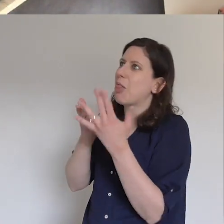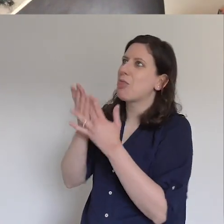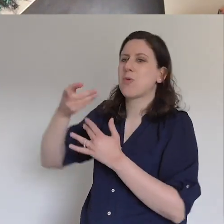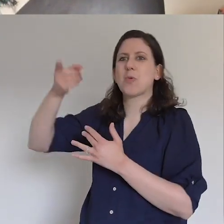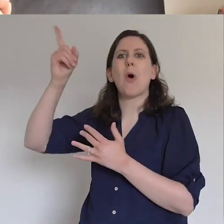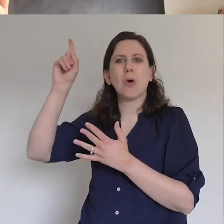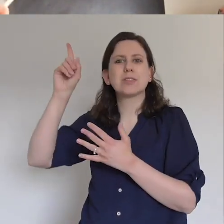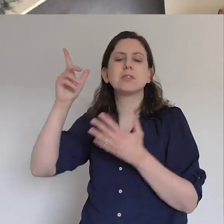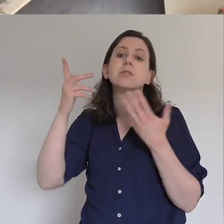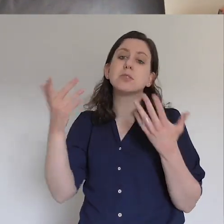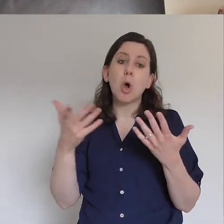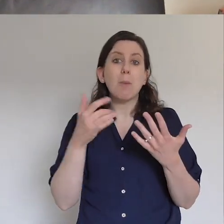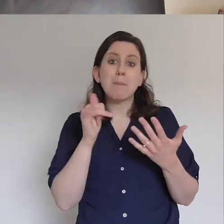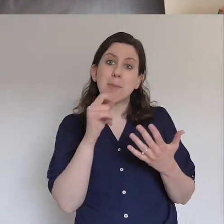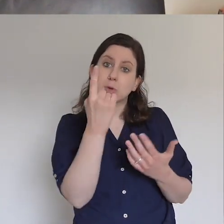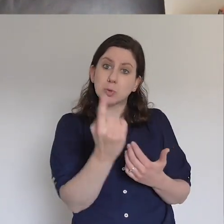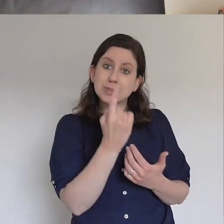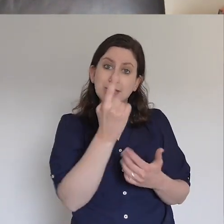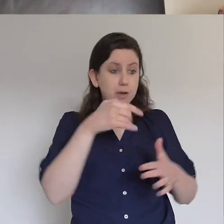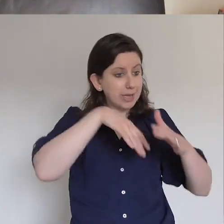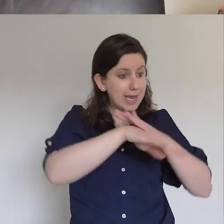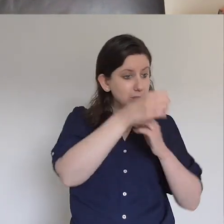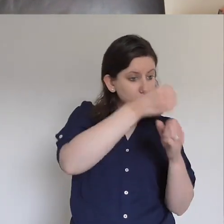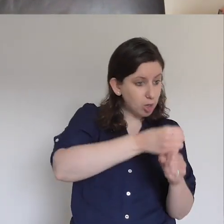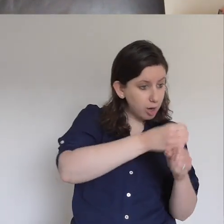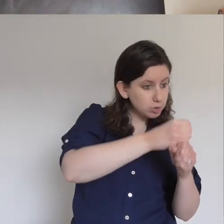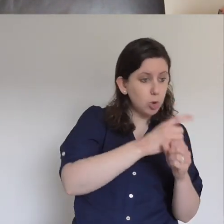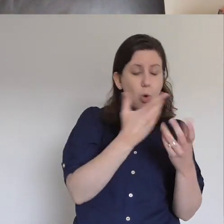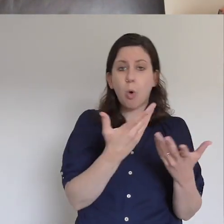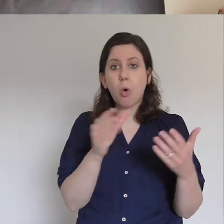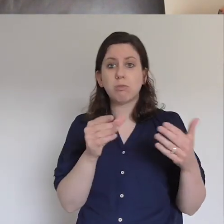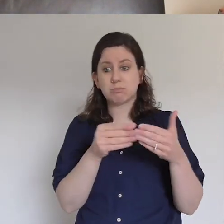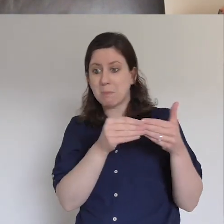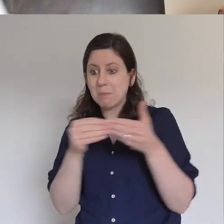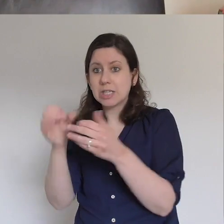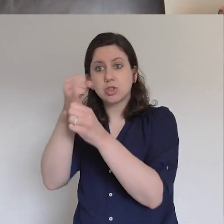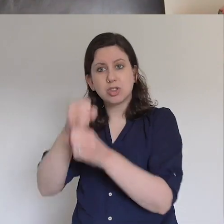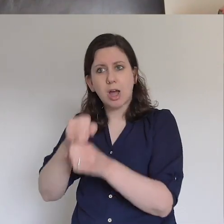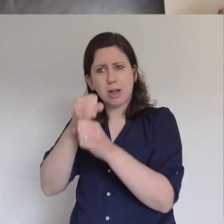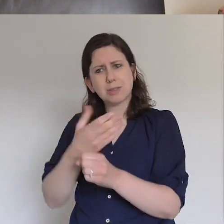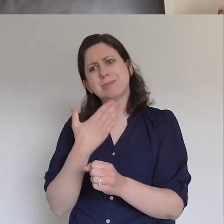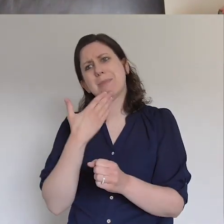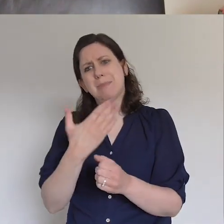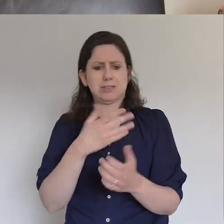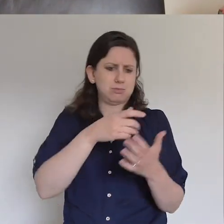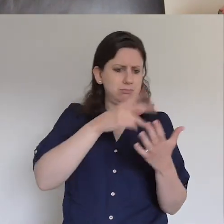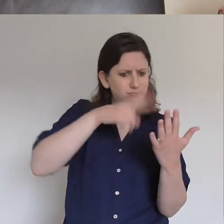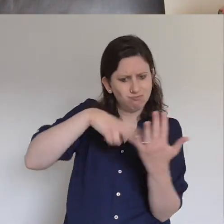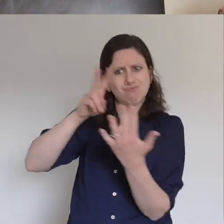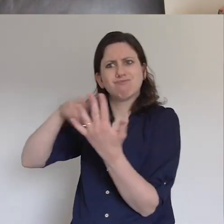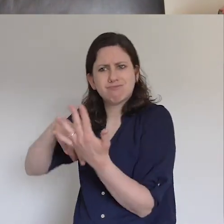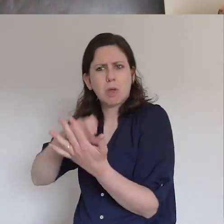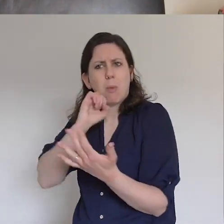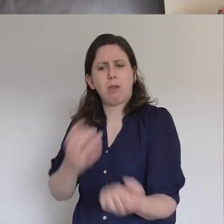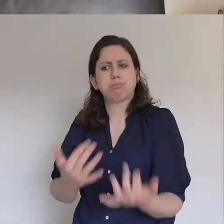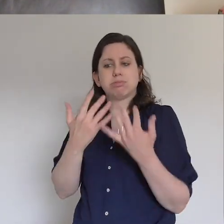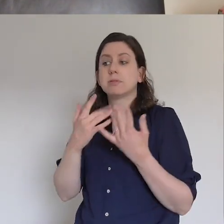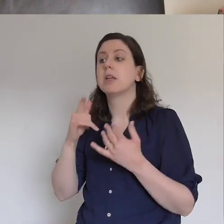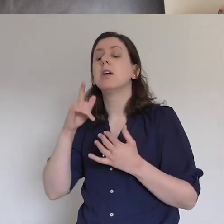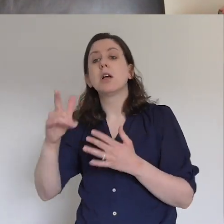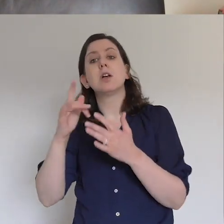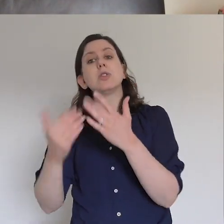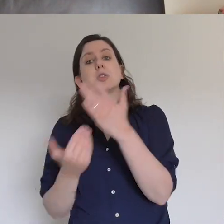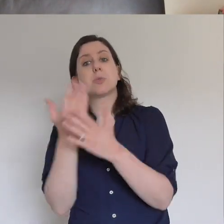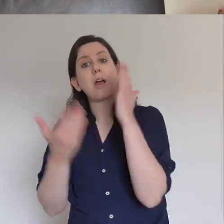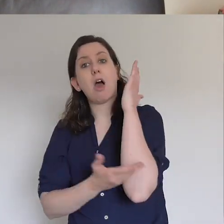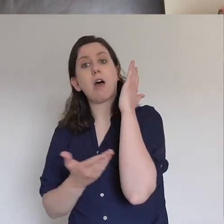you're in the church, if you're a church lady, these books would really speak to you. Yeah, Spring Harvest website. We'll have the links. The links should